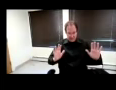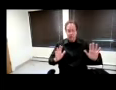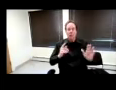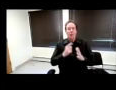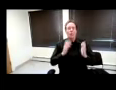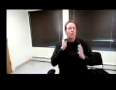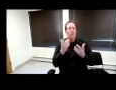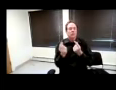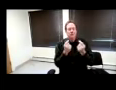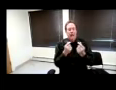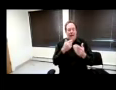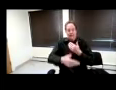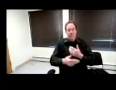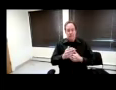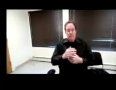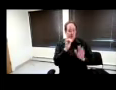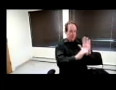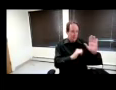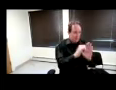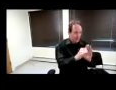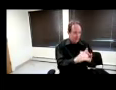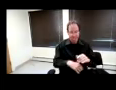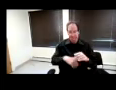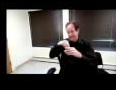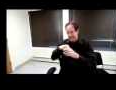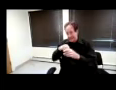YouTube? Is it going to be on an internal site?